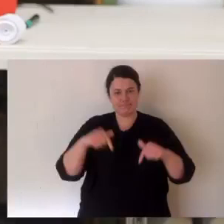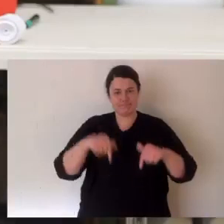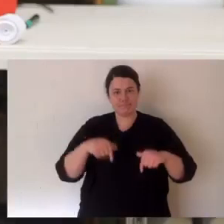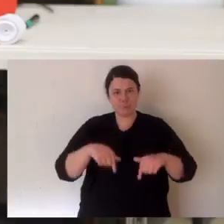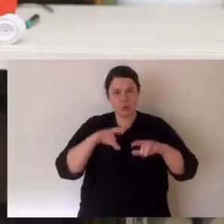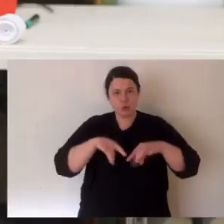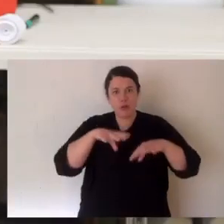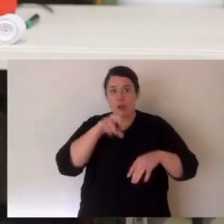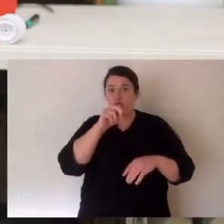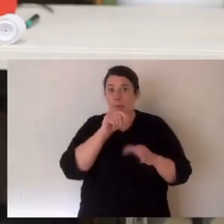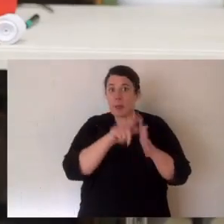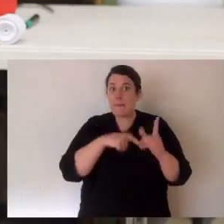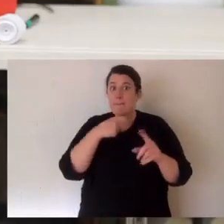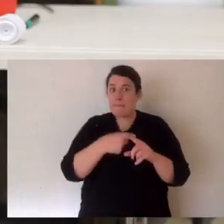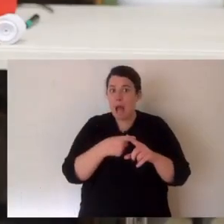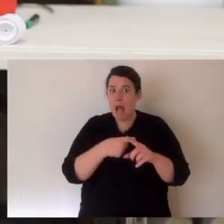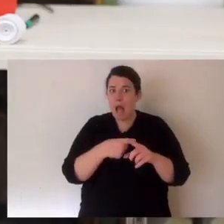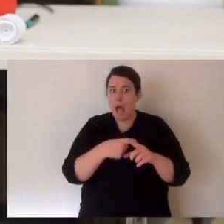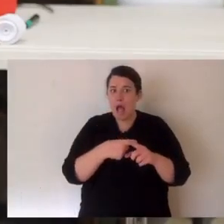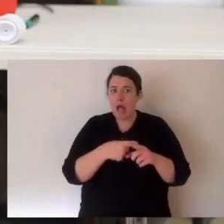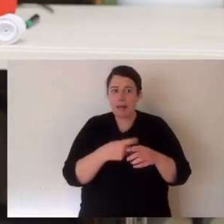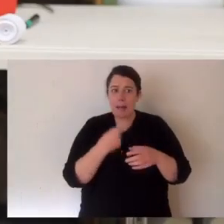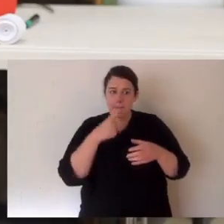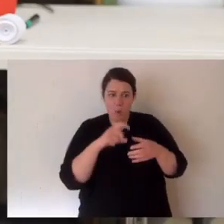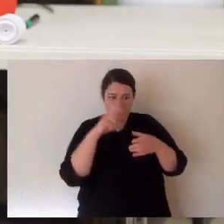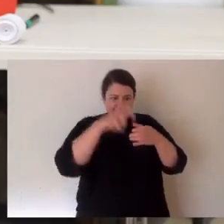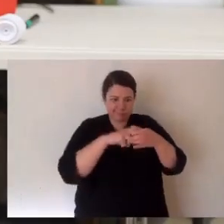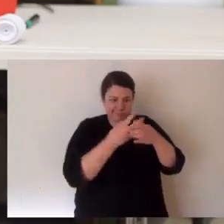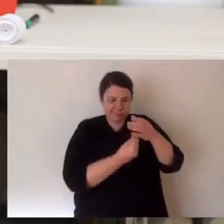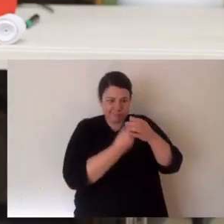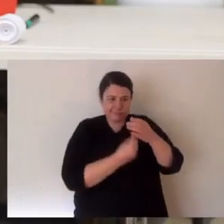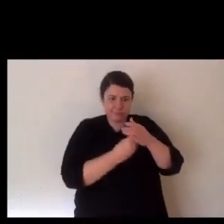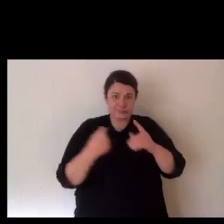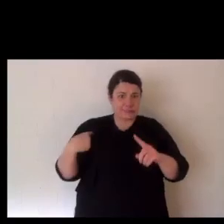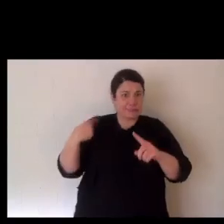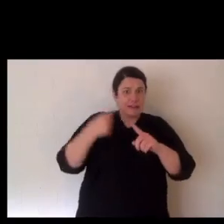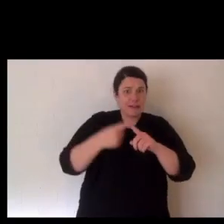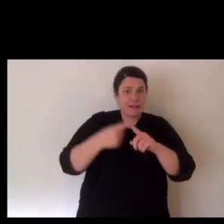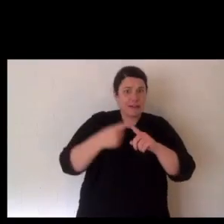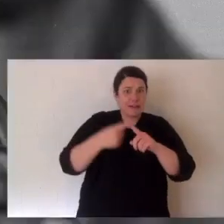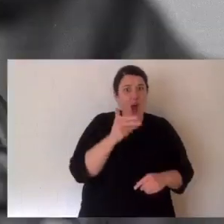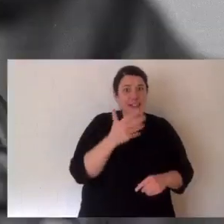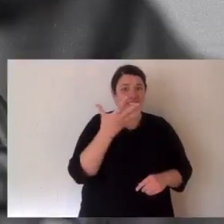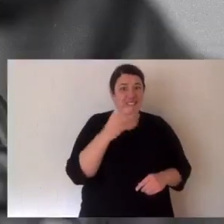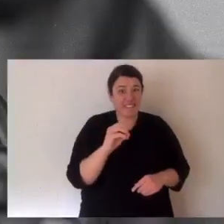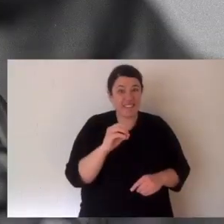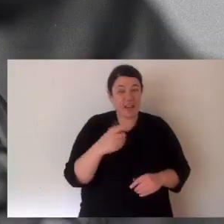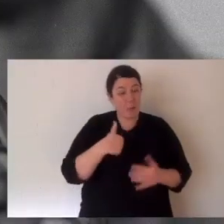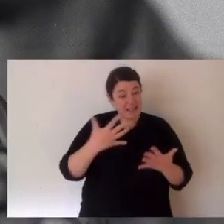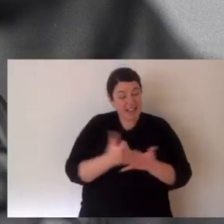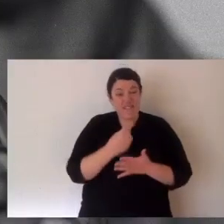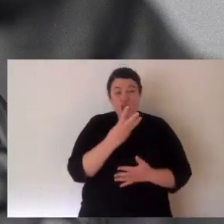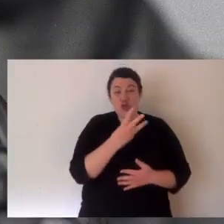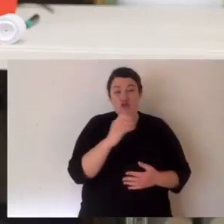The Australian Reptile Park has milked venomous snakes for their venom since the 1950s. We save about